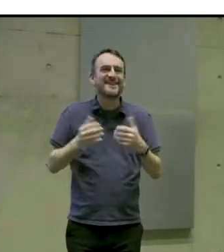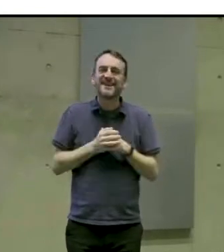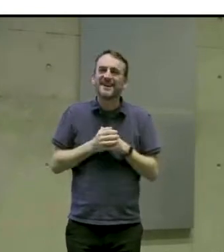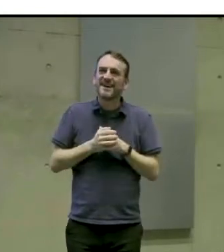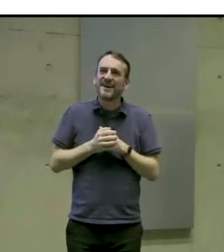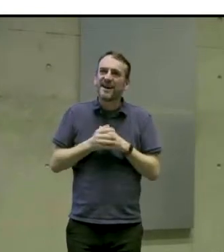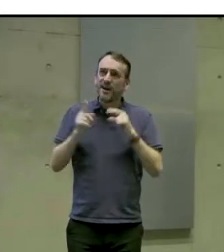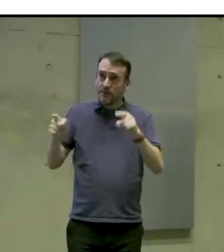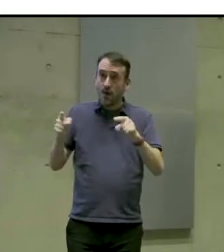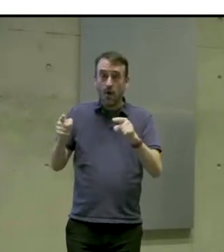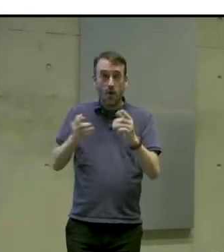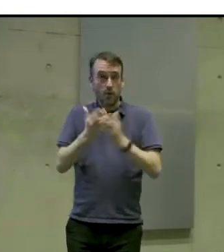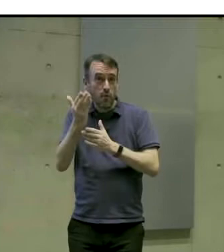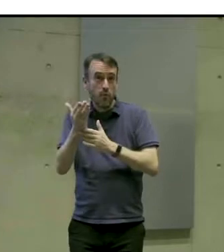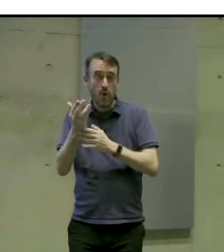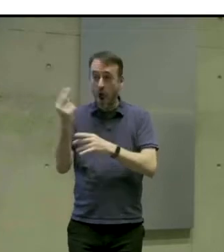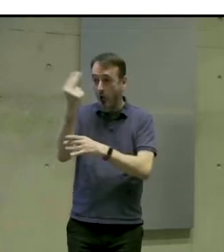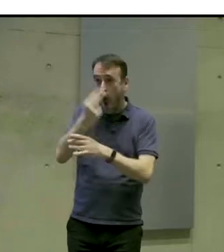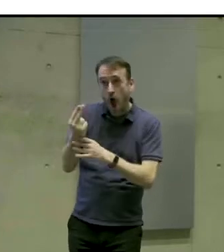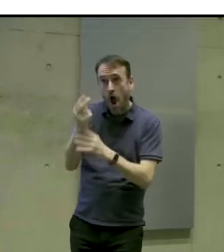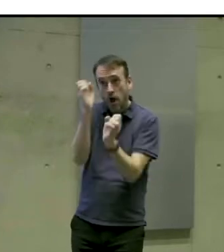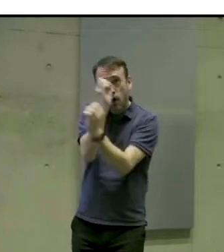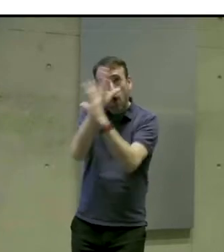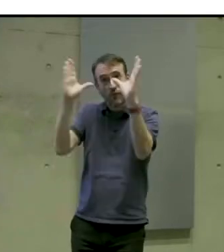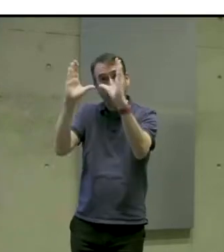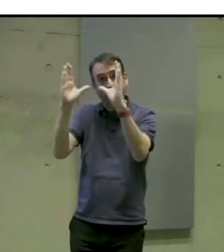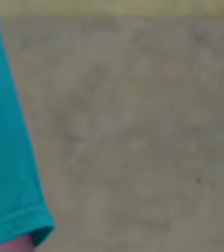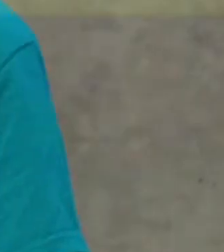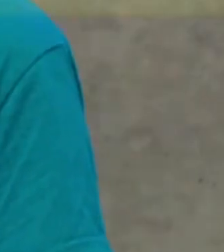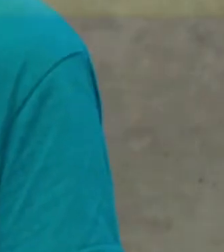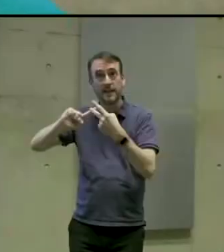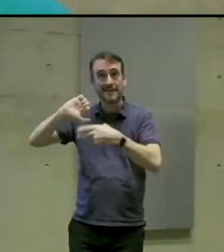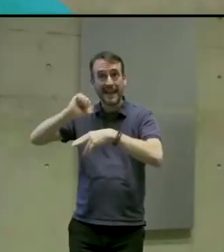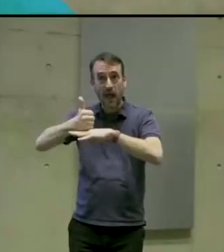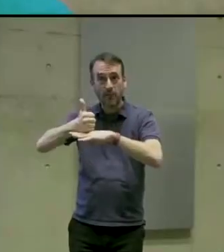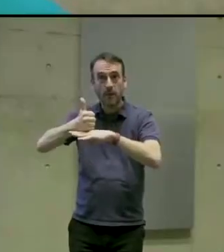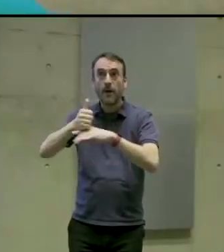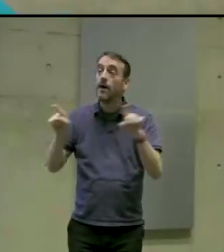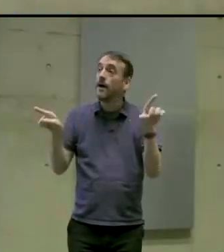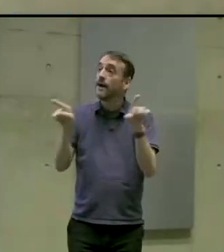concepting art, we were also designing our accessibility.